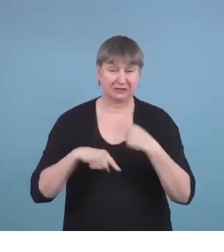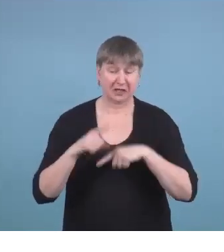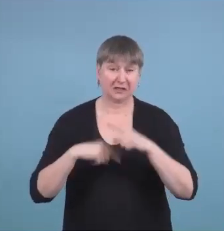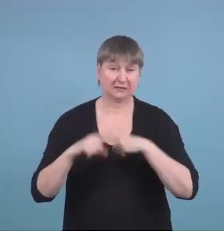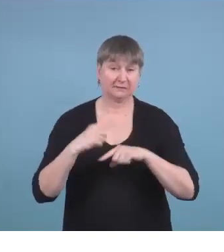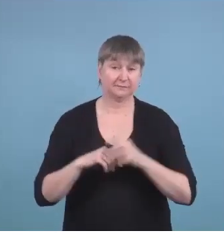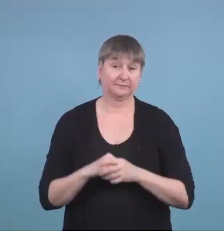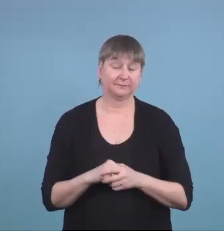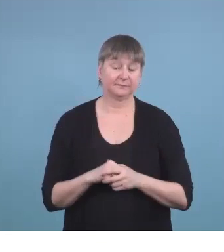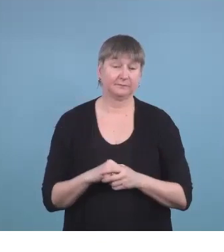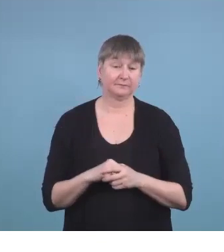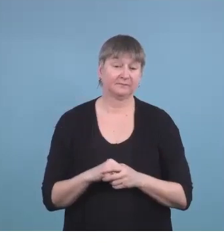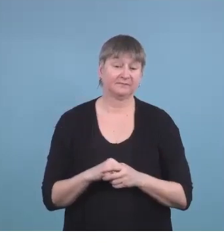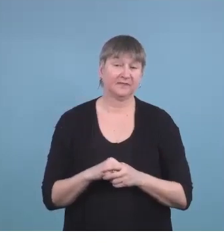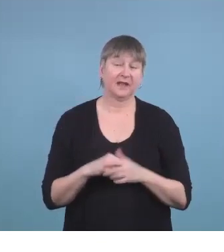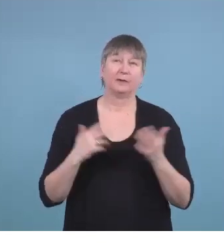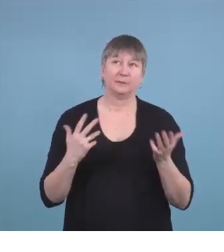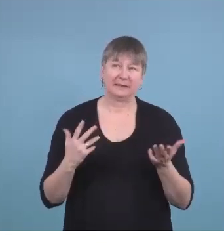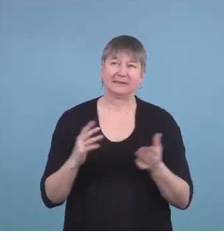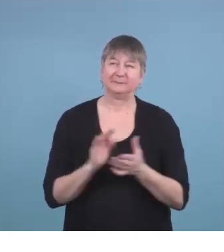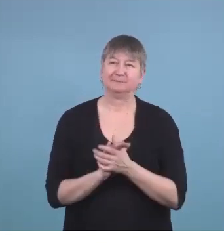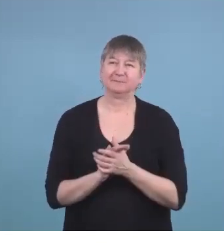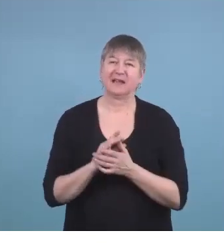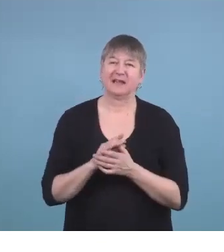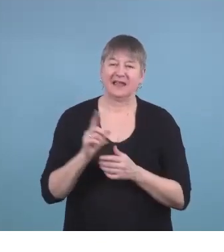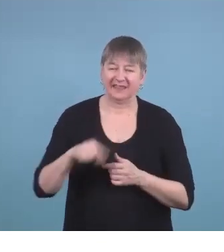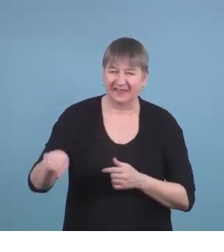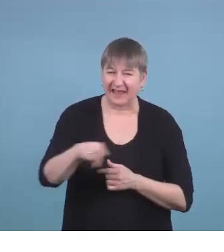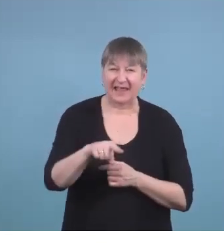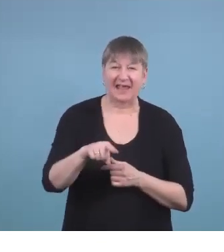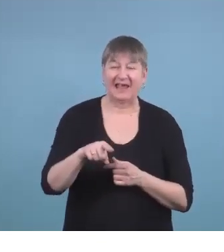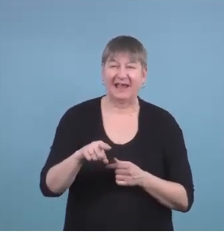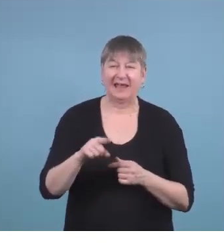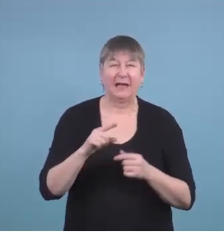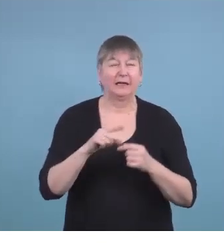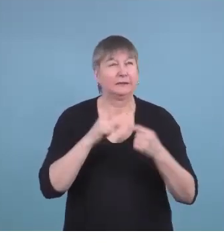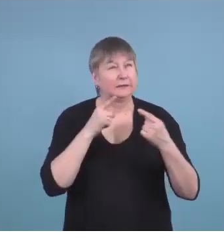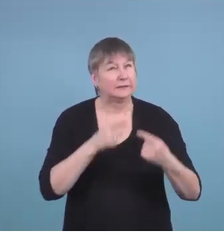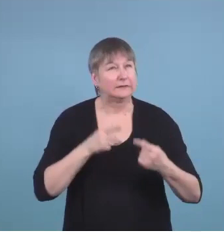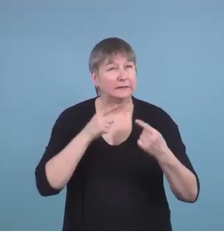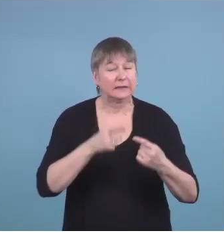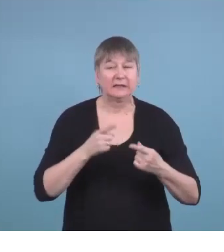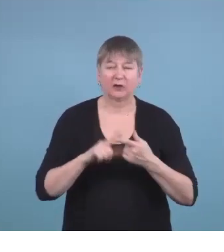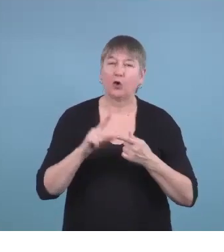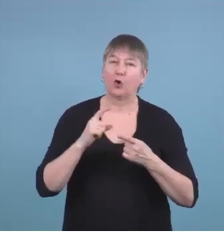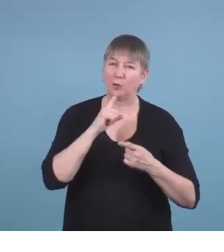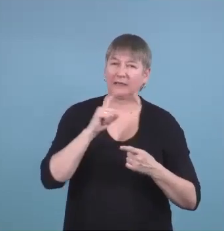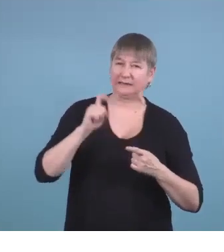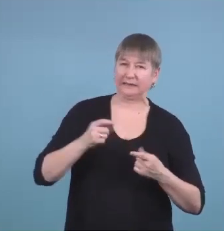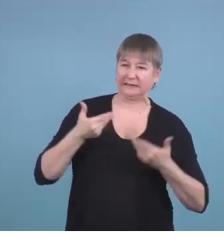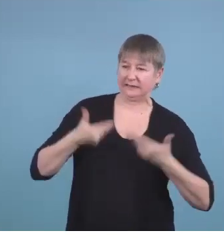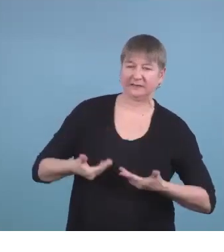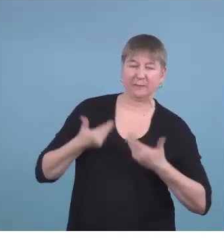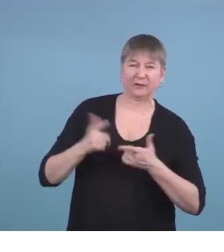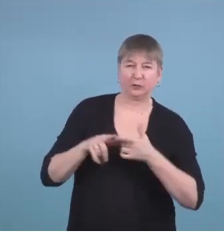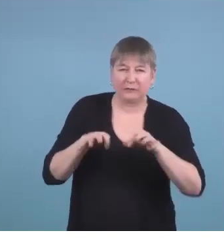Because they really needed someone to kind of break down what they had missed. And so because they